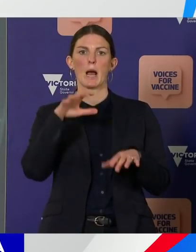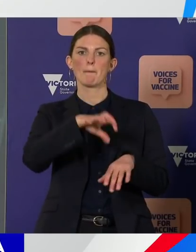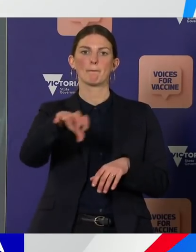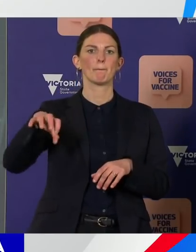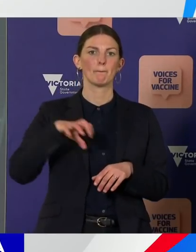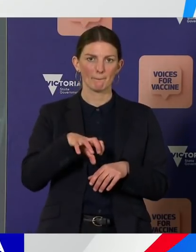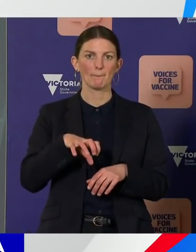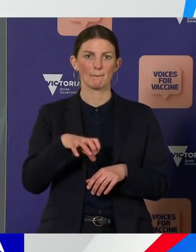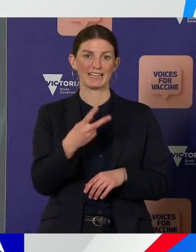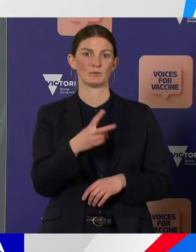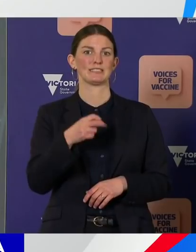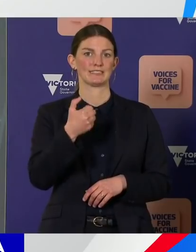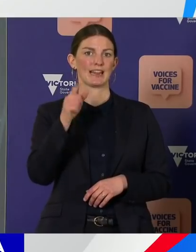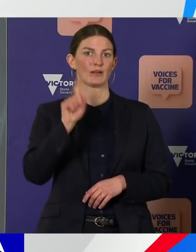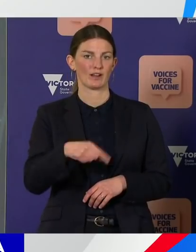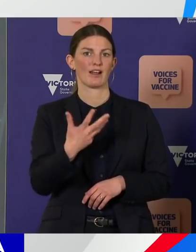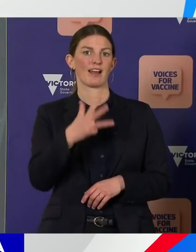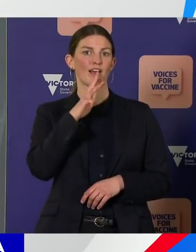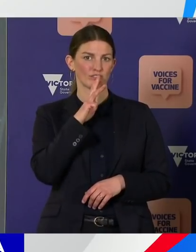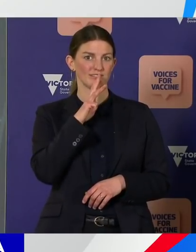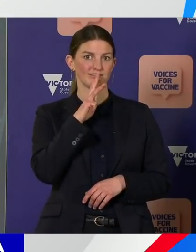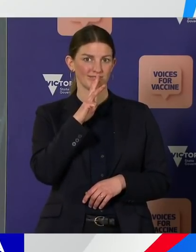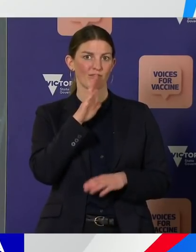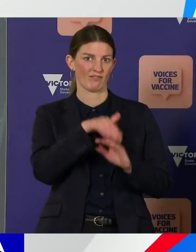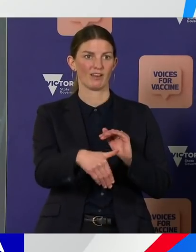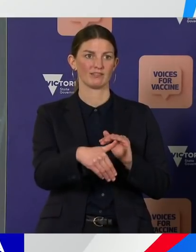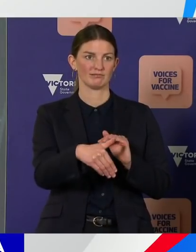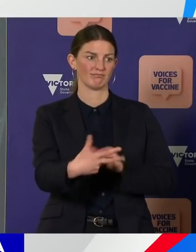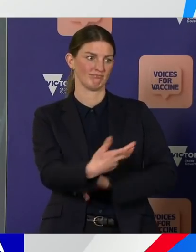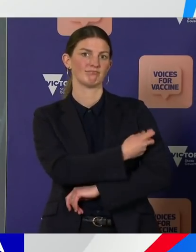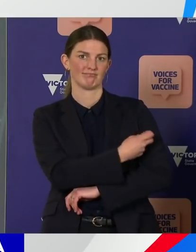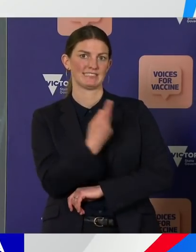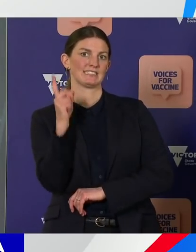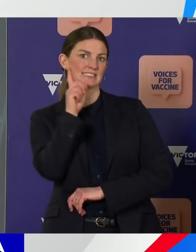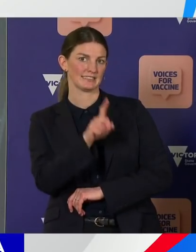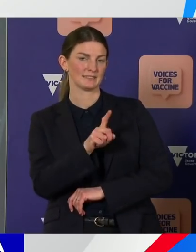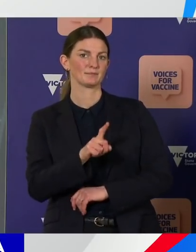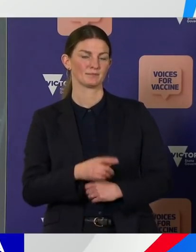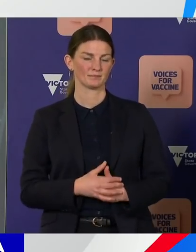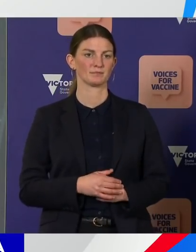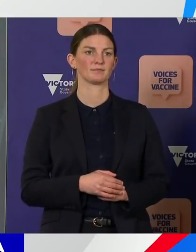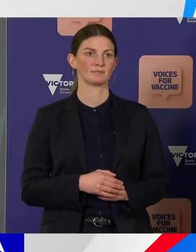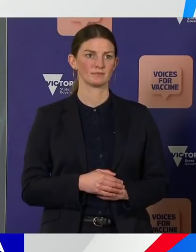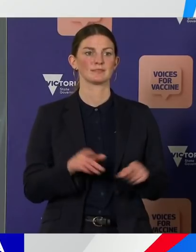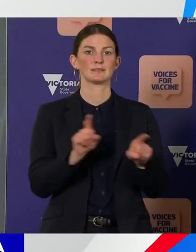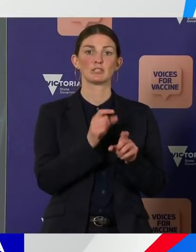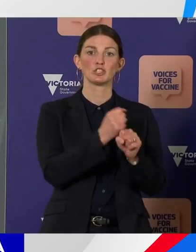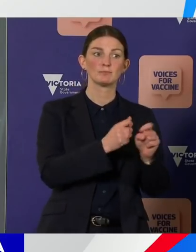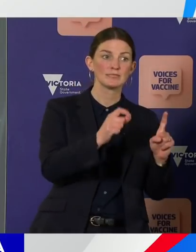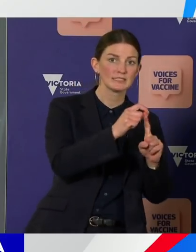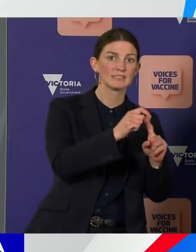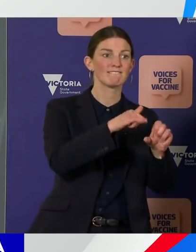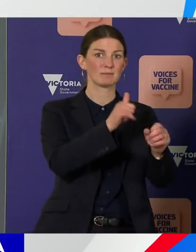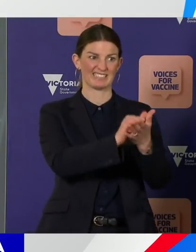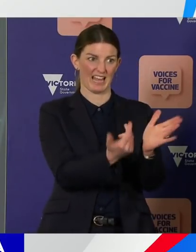26,955. Add to that the work of our GPs, our pharmacists,